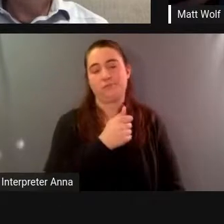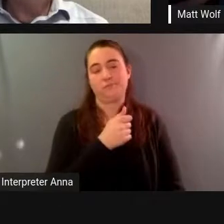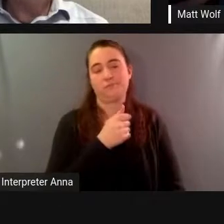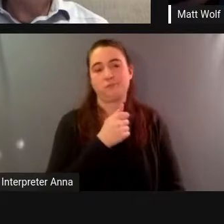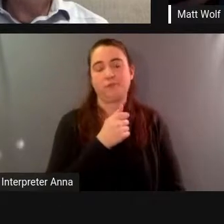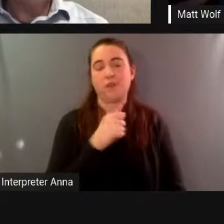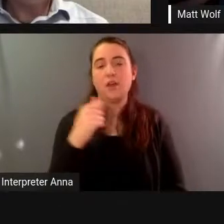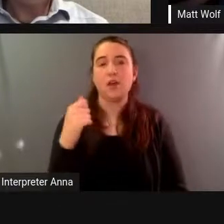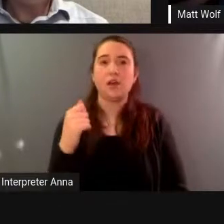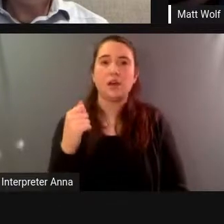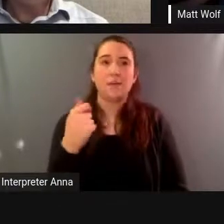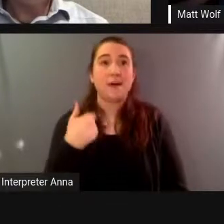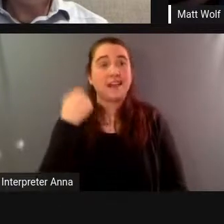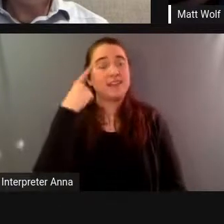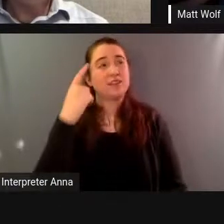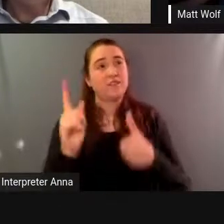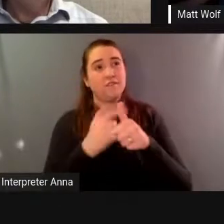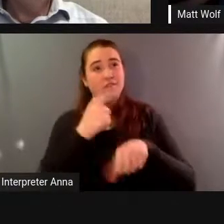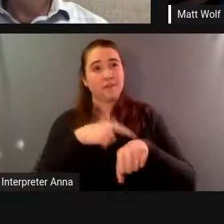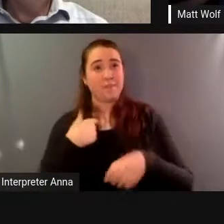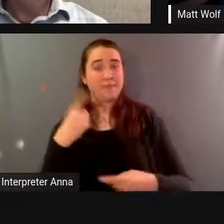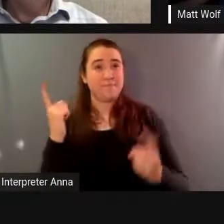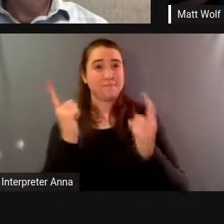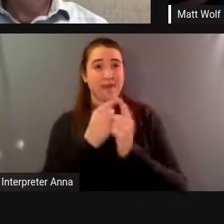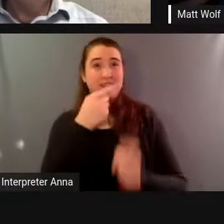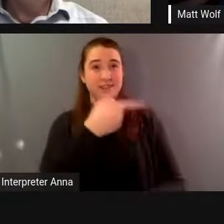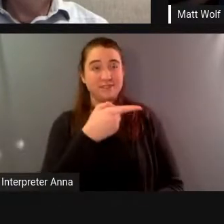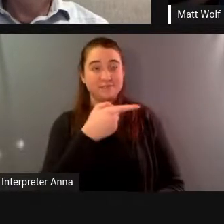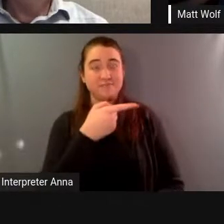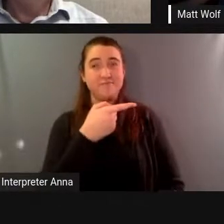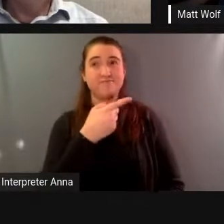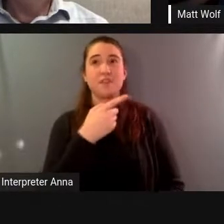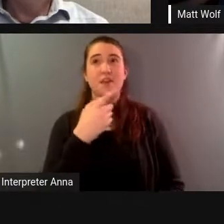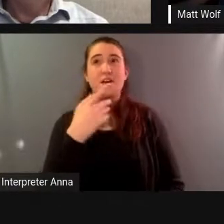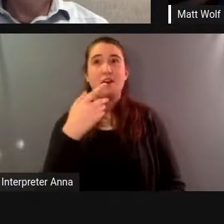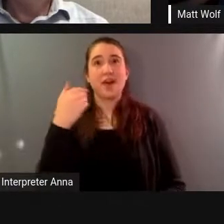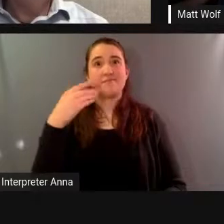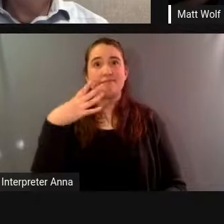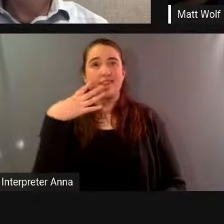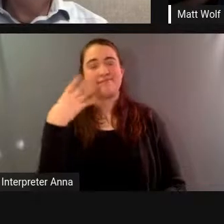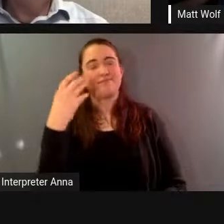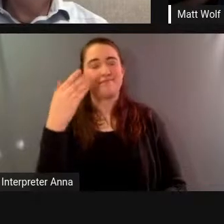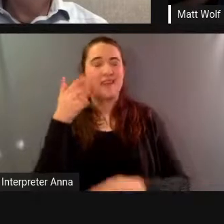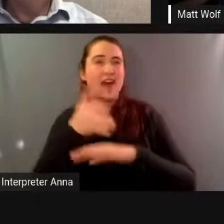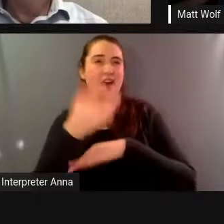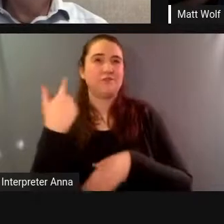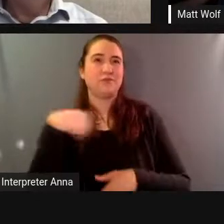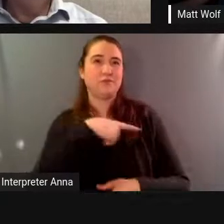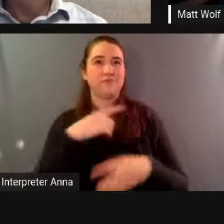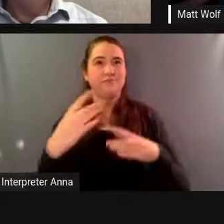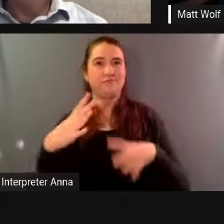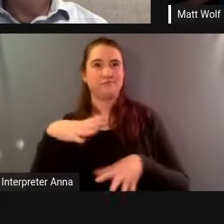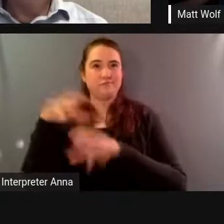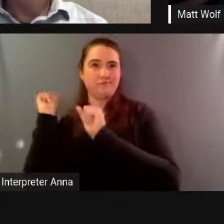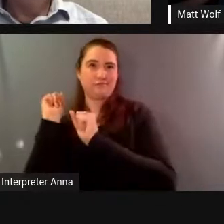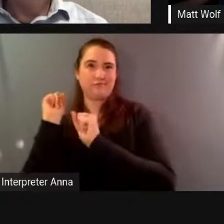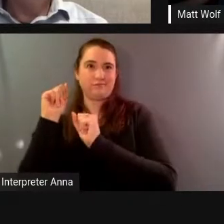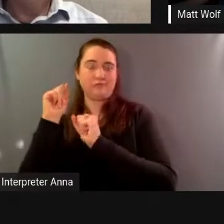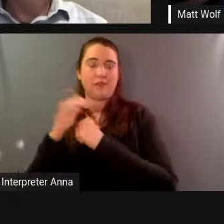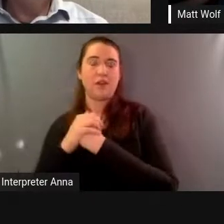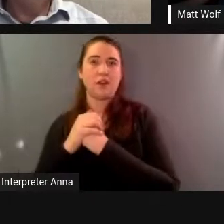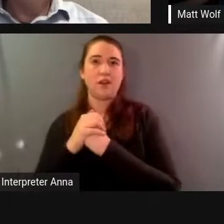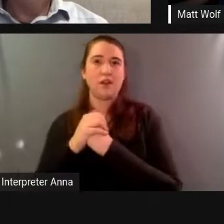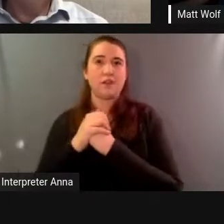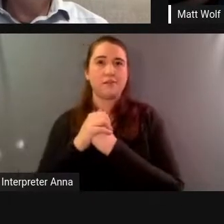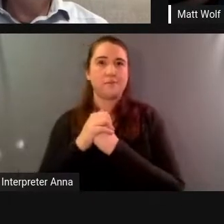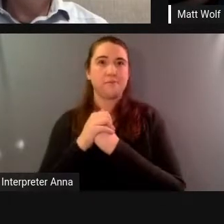first time i met him physically was after we came out there was a series of vips including stanley buckthall